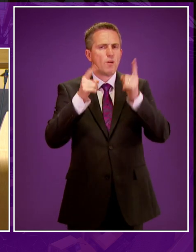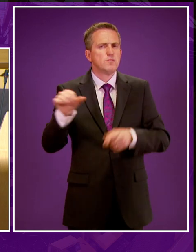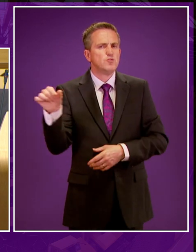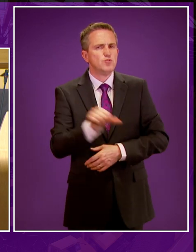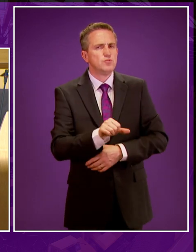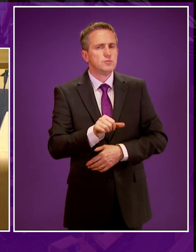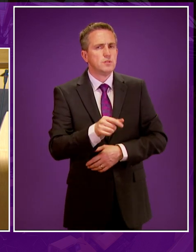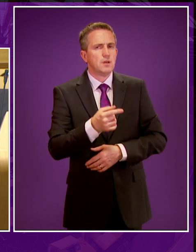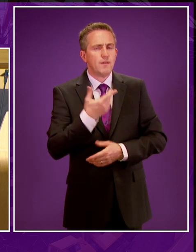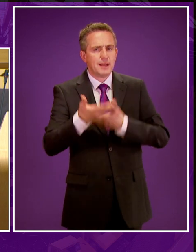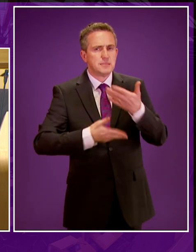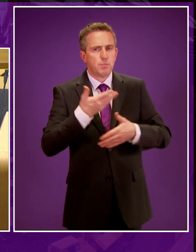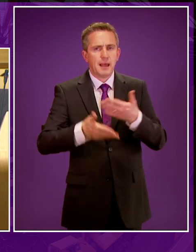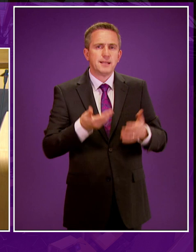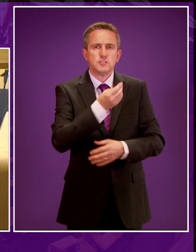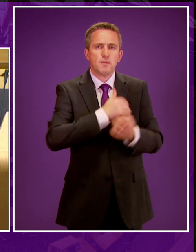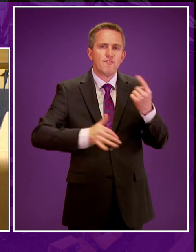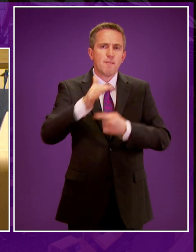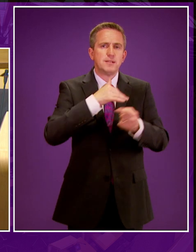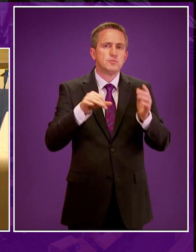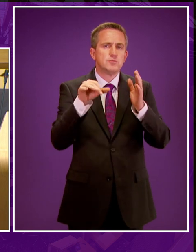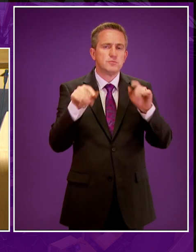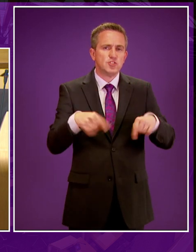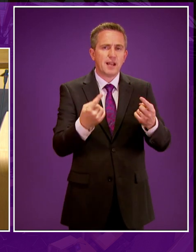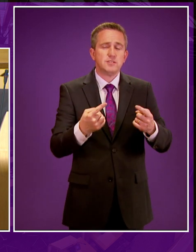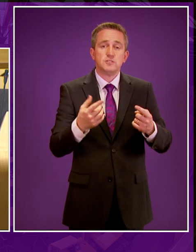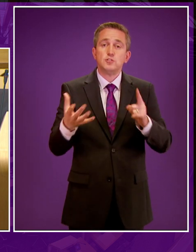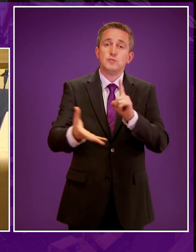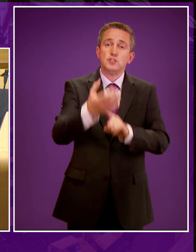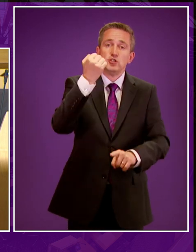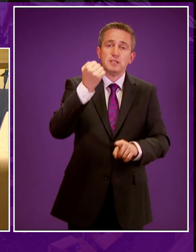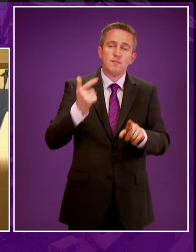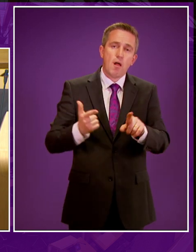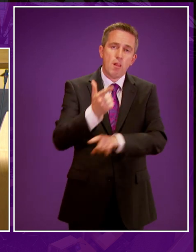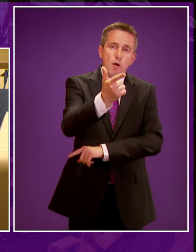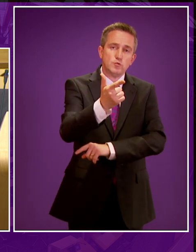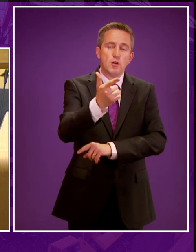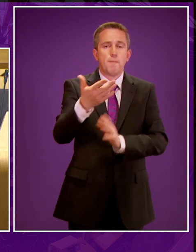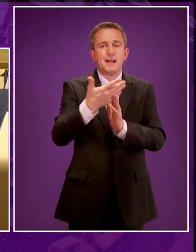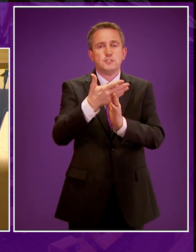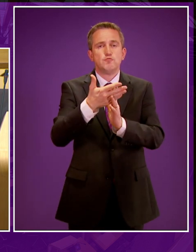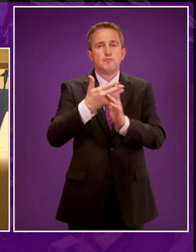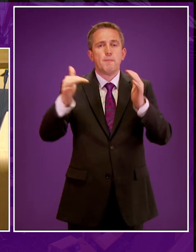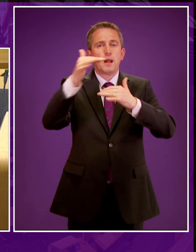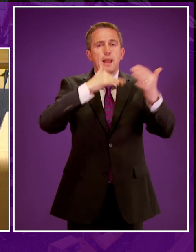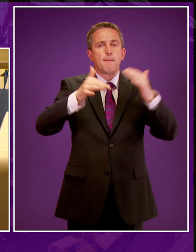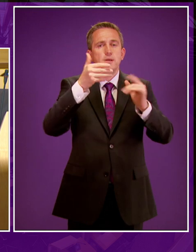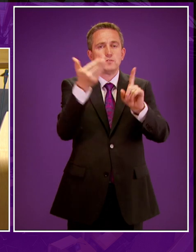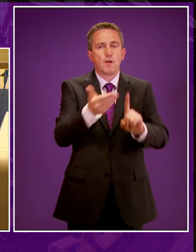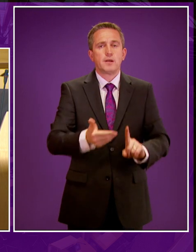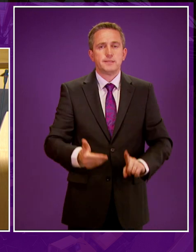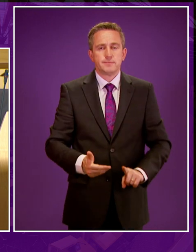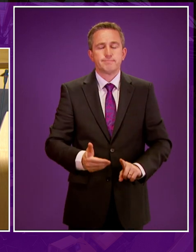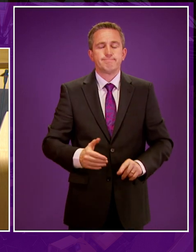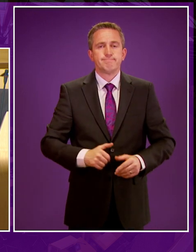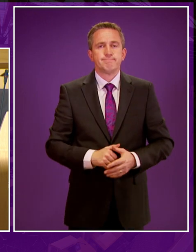in setting out the environmental challenges we face if we are to meet our long-term and interim climate targets. But I also